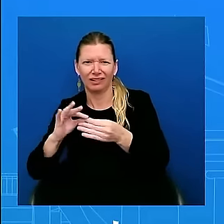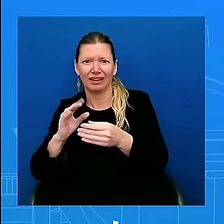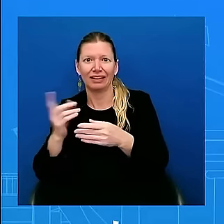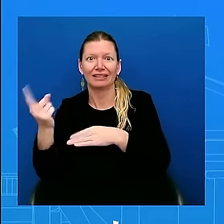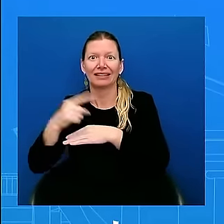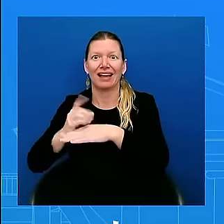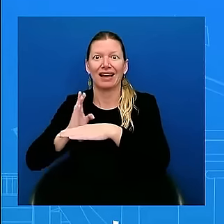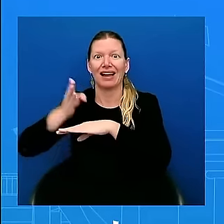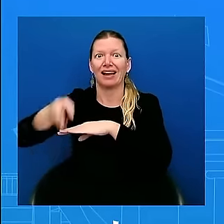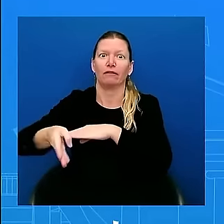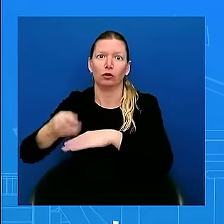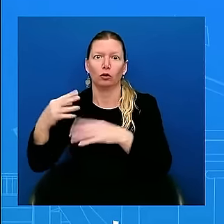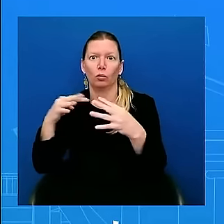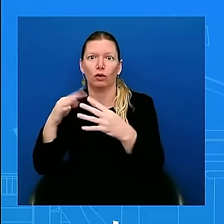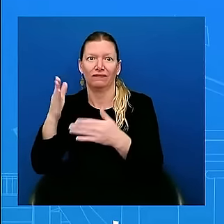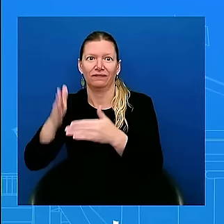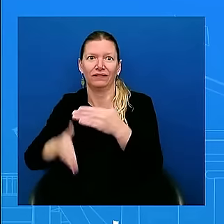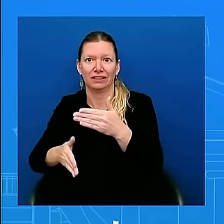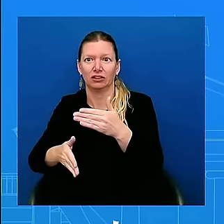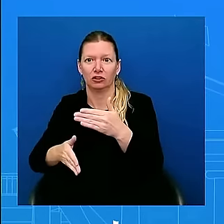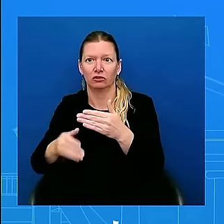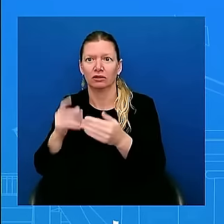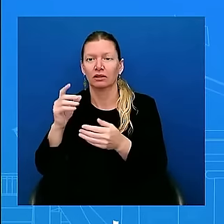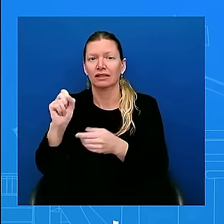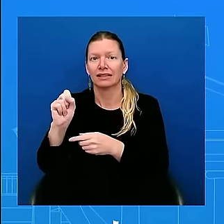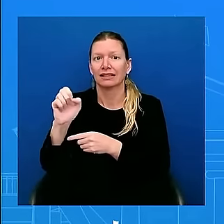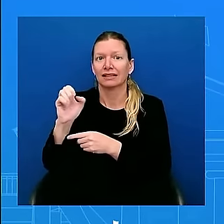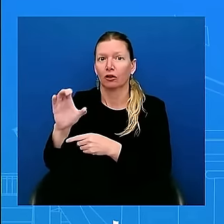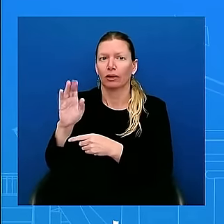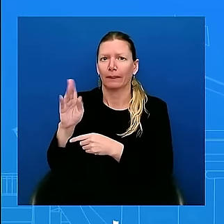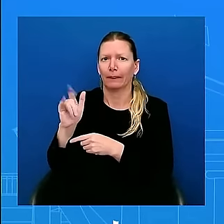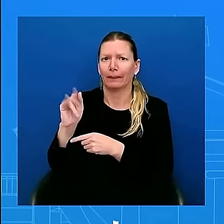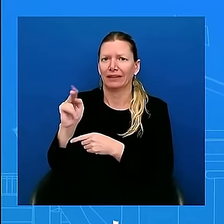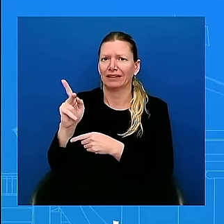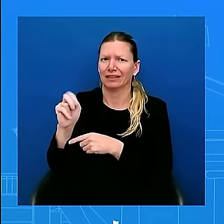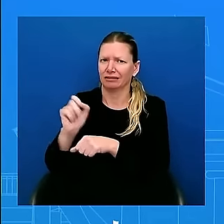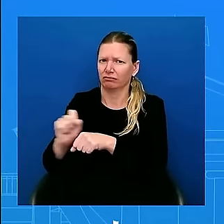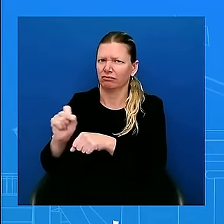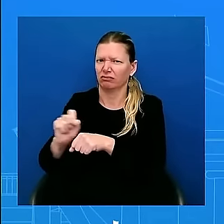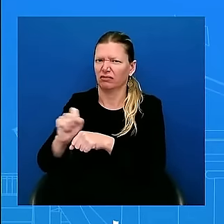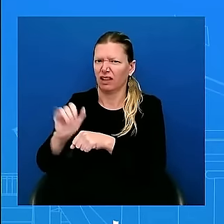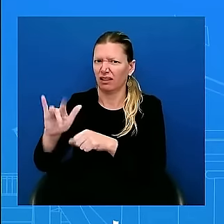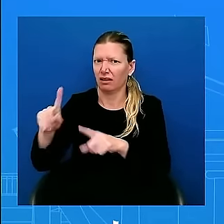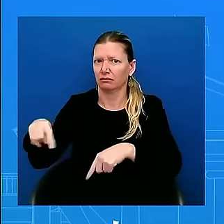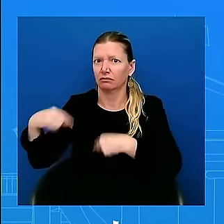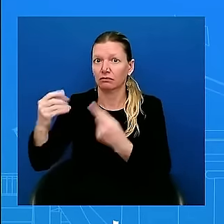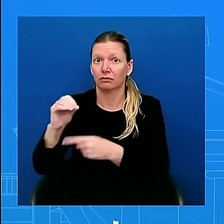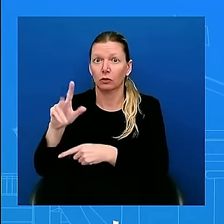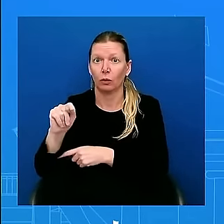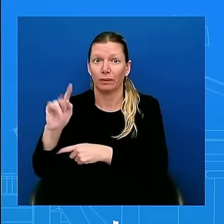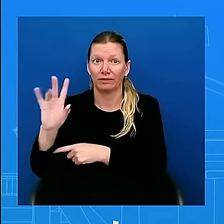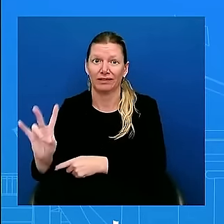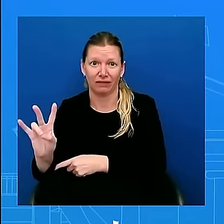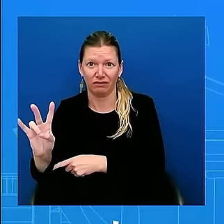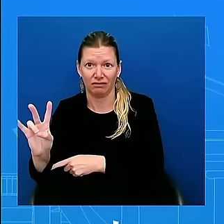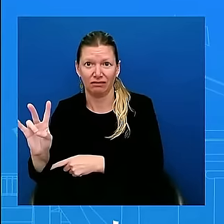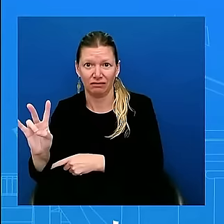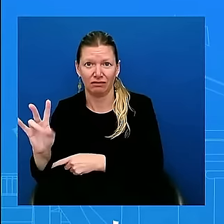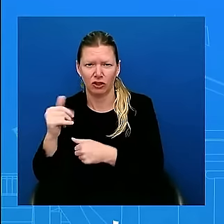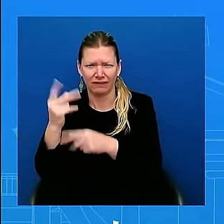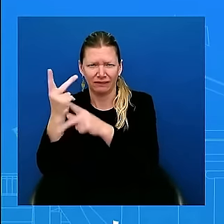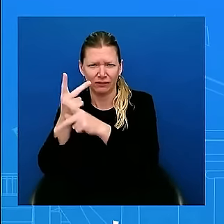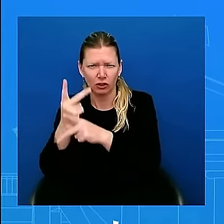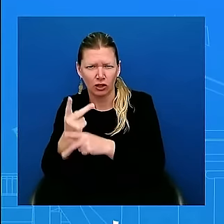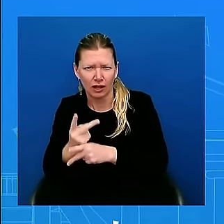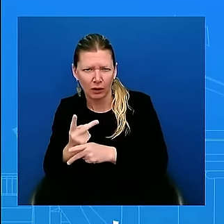since almost the day after October 7th in terms of trying to figure out, with our partners on the ground, including the Israelis, but Arab partners,